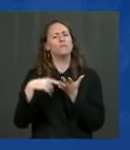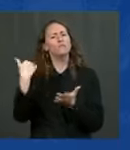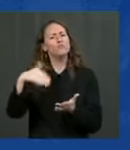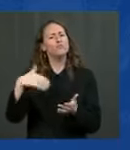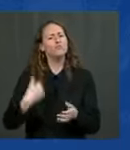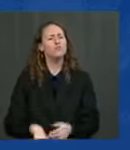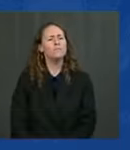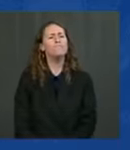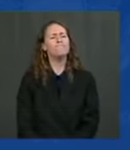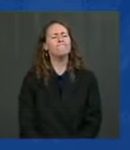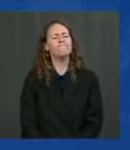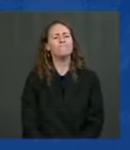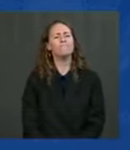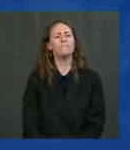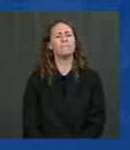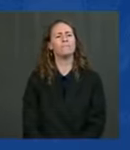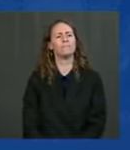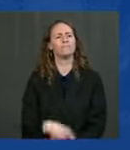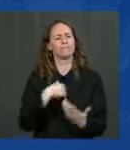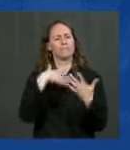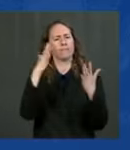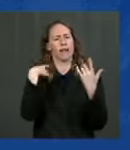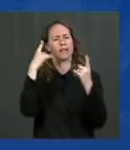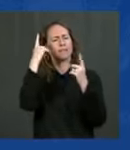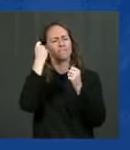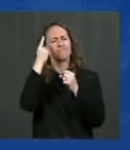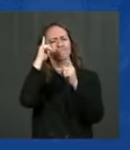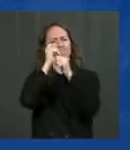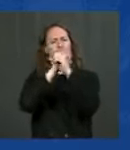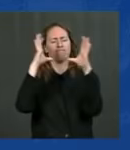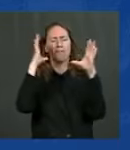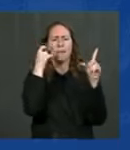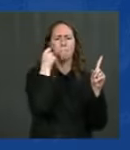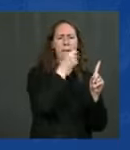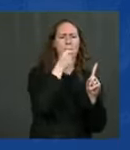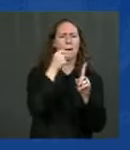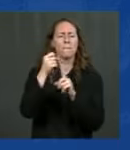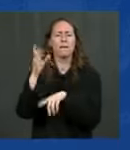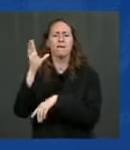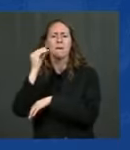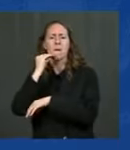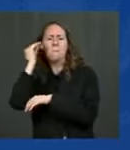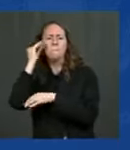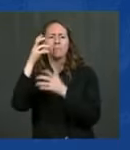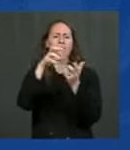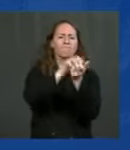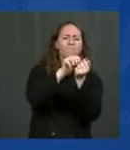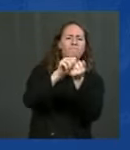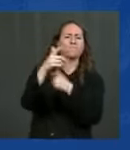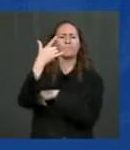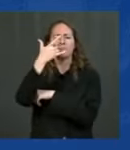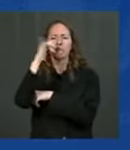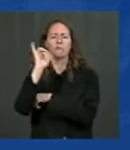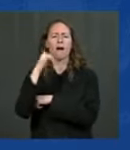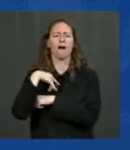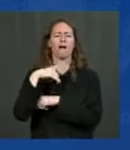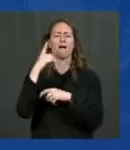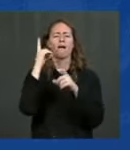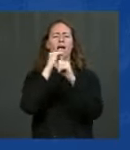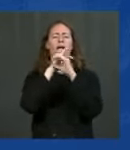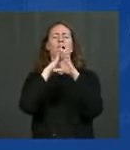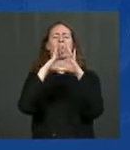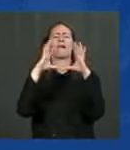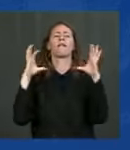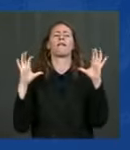what's happened on the ground. See what's going on in people's homes. A lot of people fear for example because they don't have cell